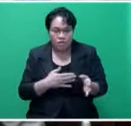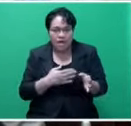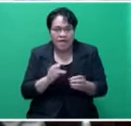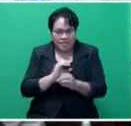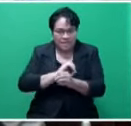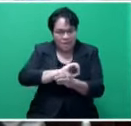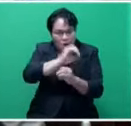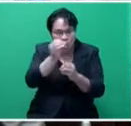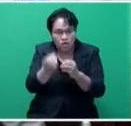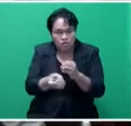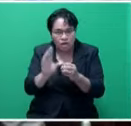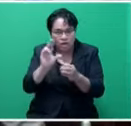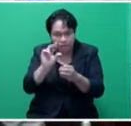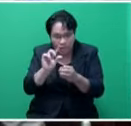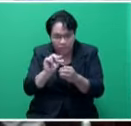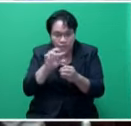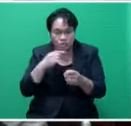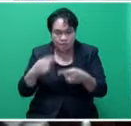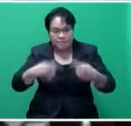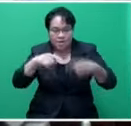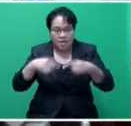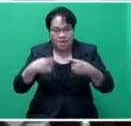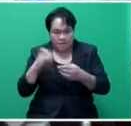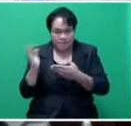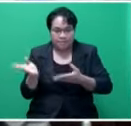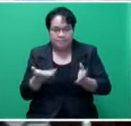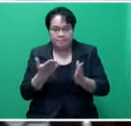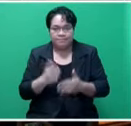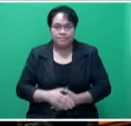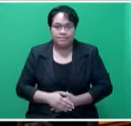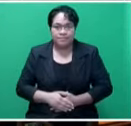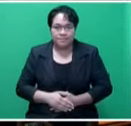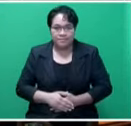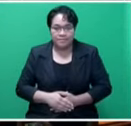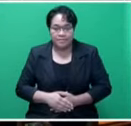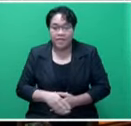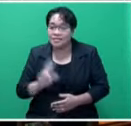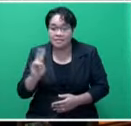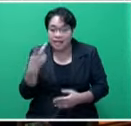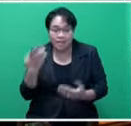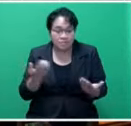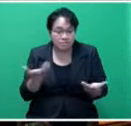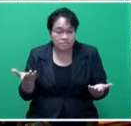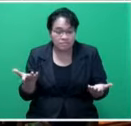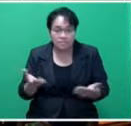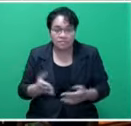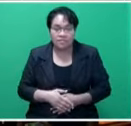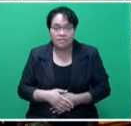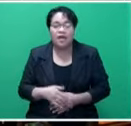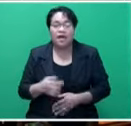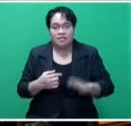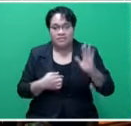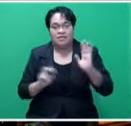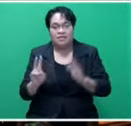Substance Amendment Bill 2020 be debated and voted upon, and be passed. Thank you, sir. Is there a seconder? Mr. Speaker, sir,